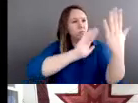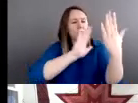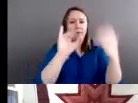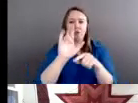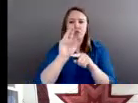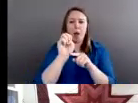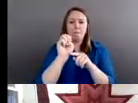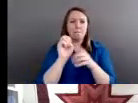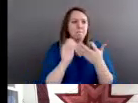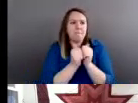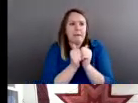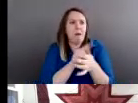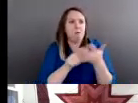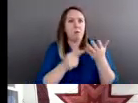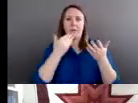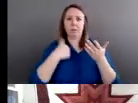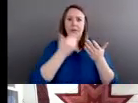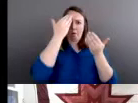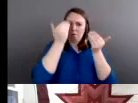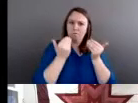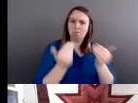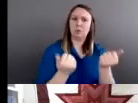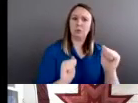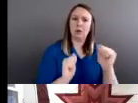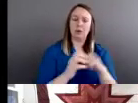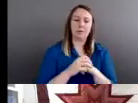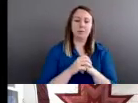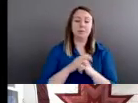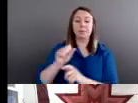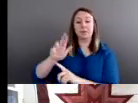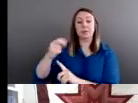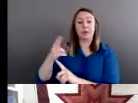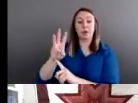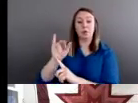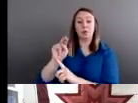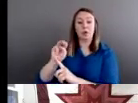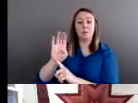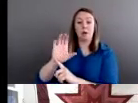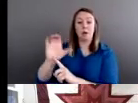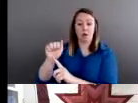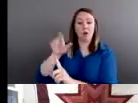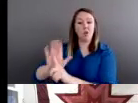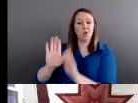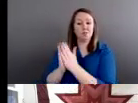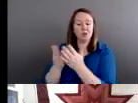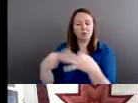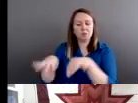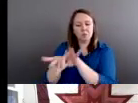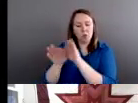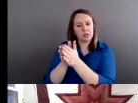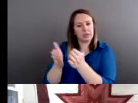So Sarah Winnemucca's book is an important text in the history of the rape crisis movement in the United